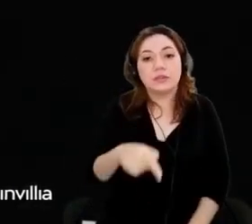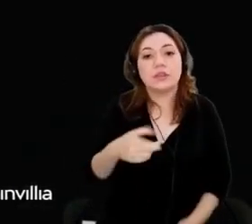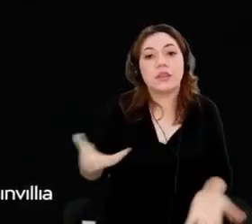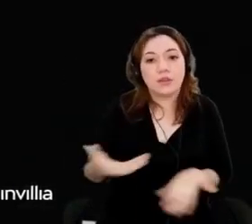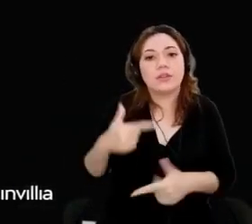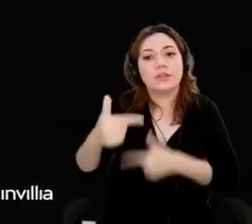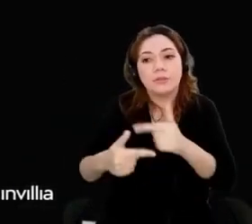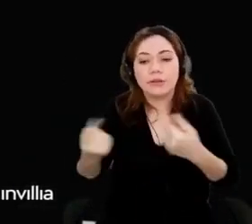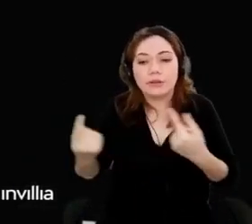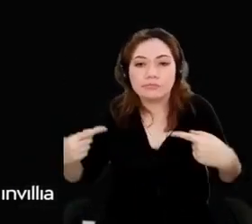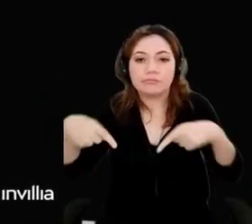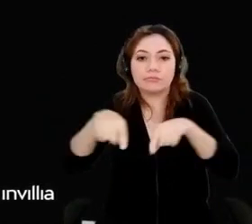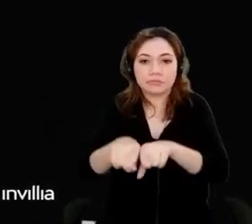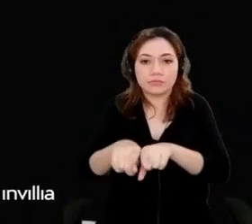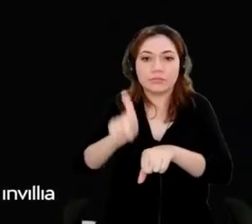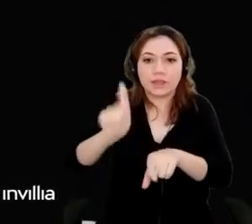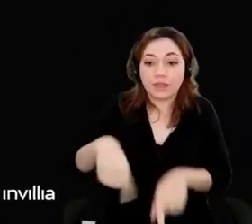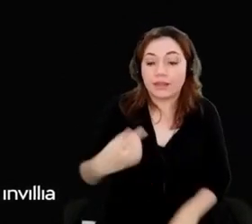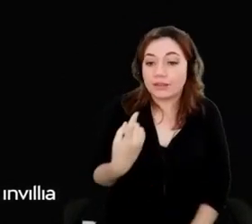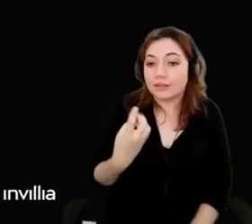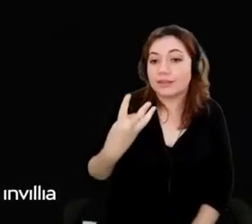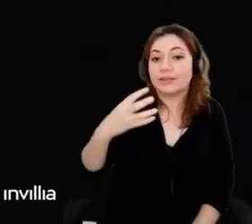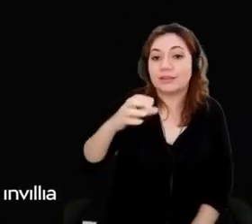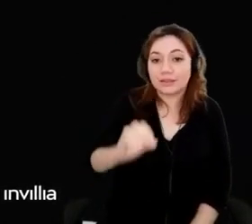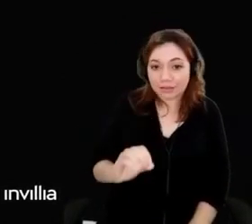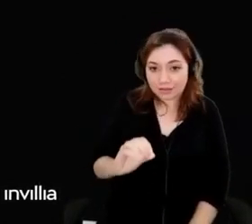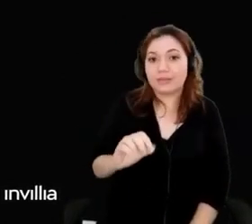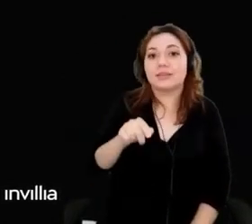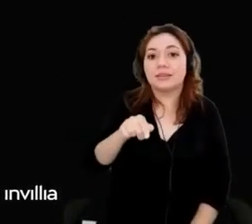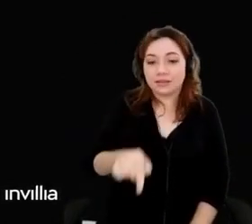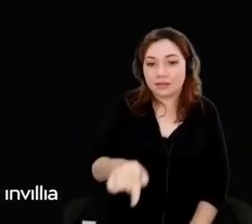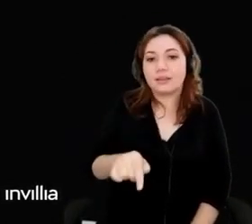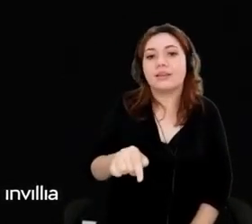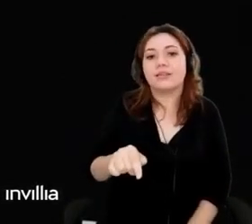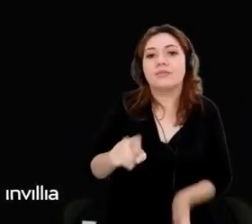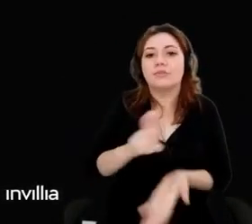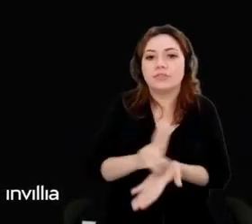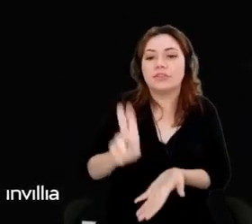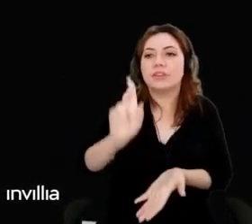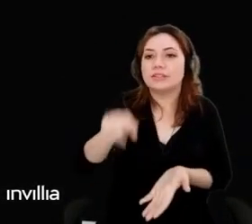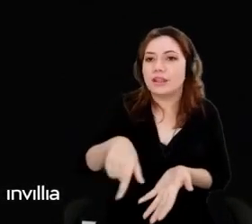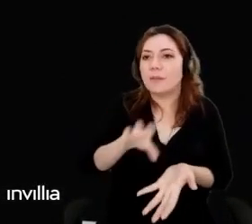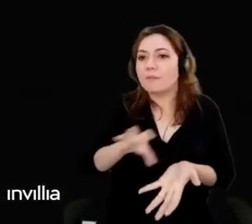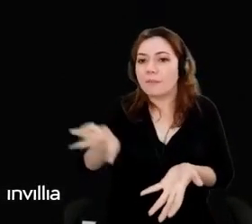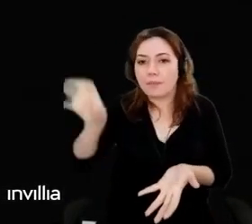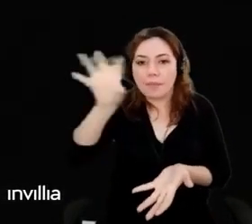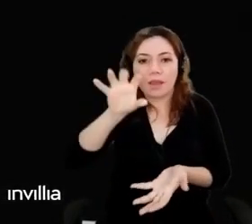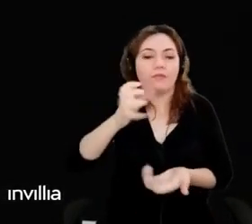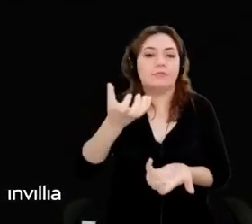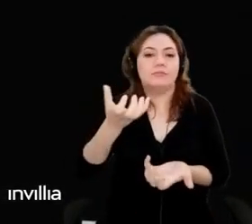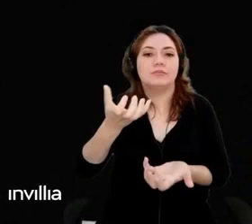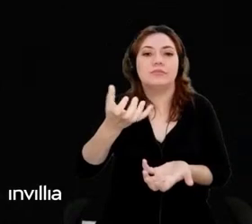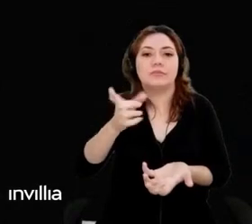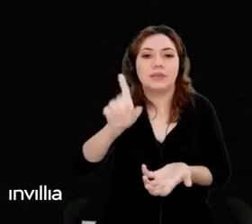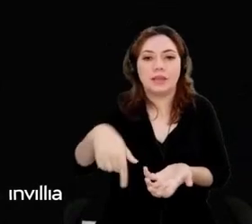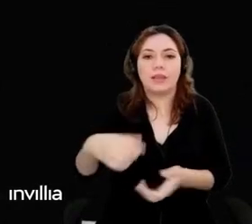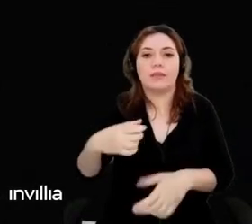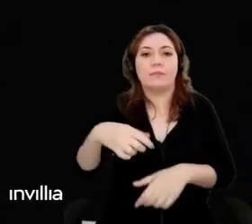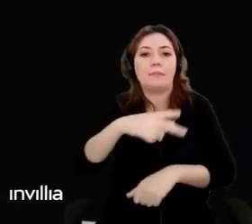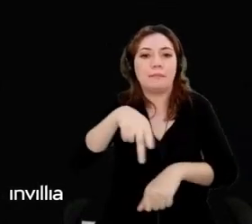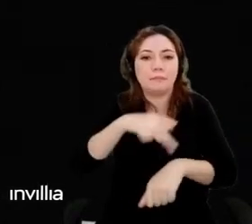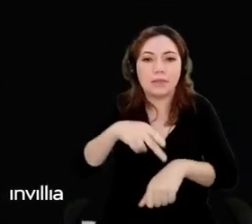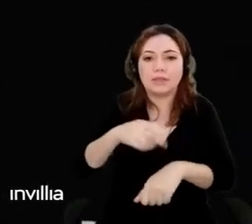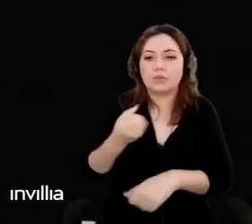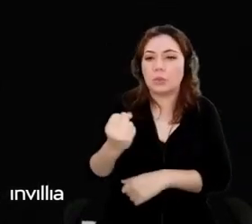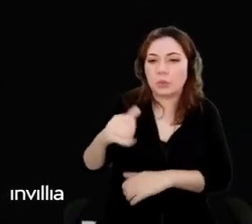in more than eight countries, in North and South America, and now also in